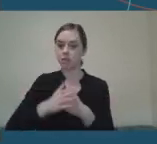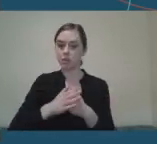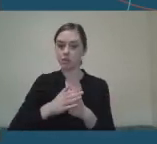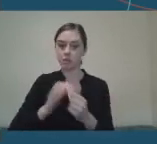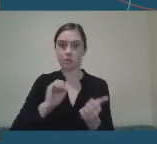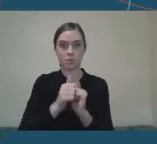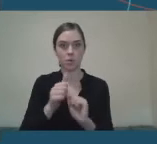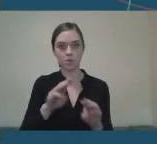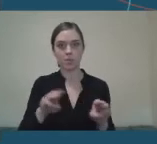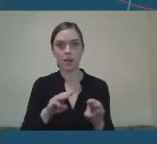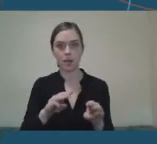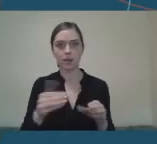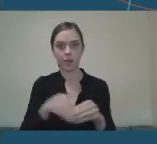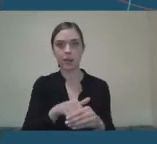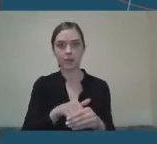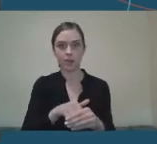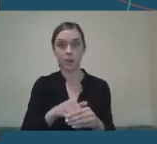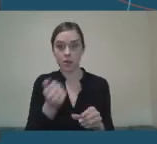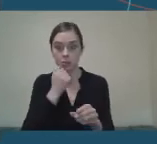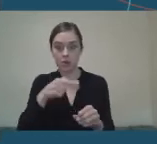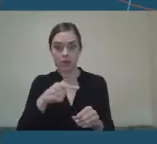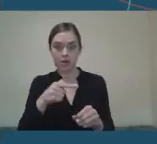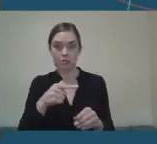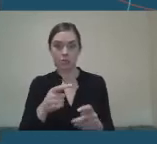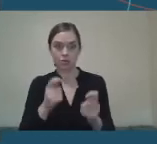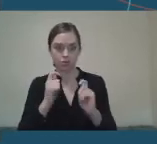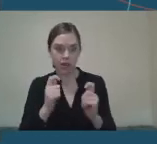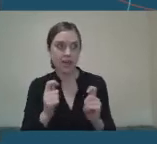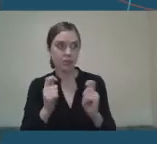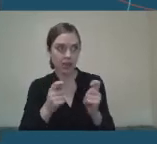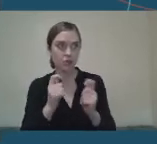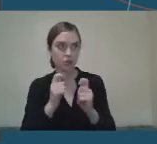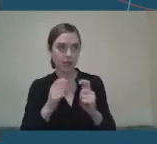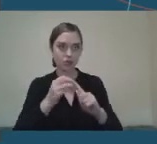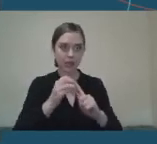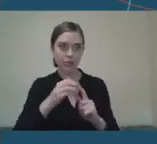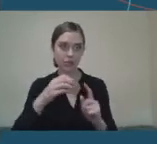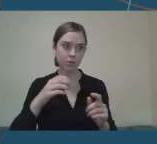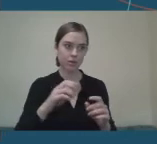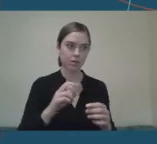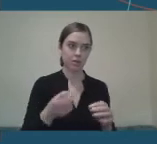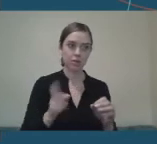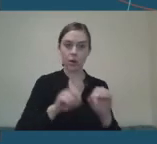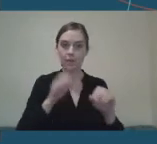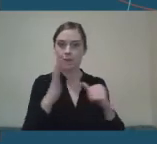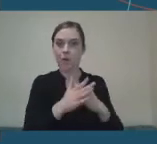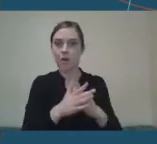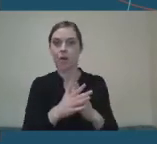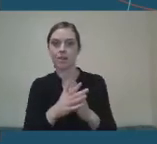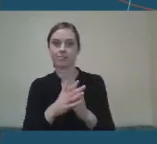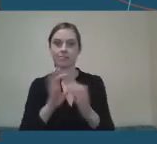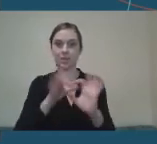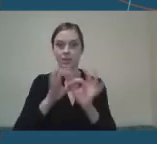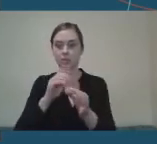been, a number of whom would have been in the middle of their campaign to qualify at that stage. And when international sport just stopped.